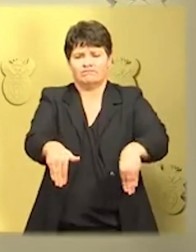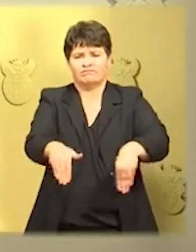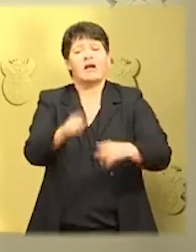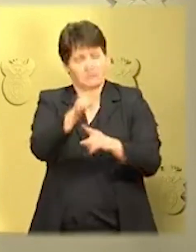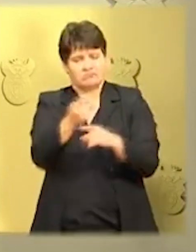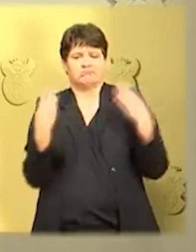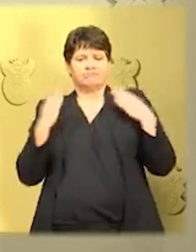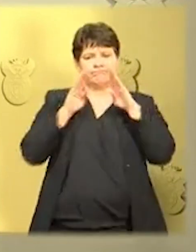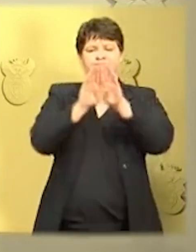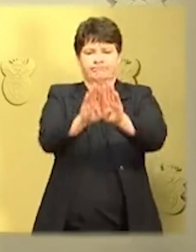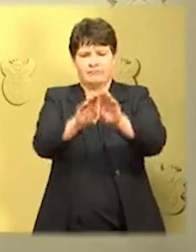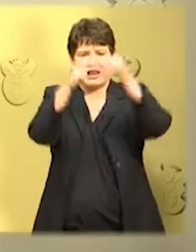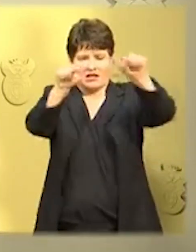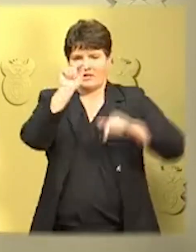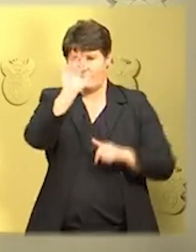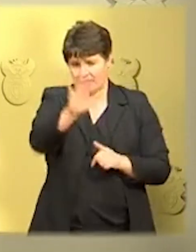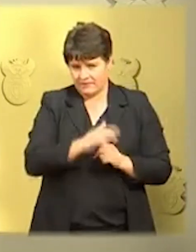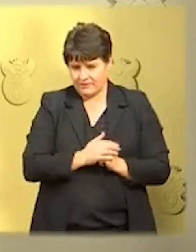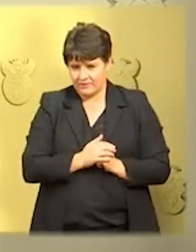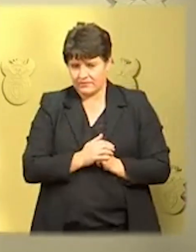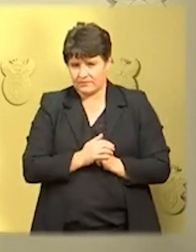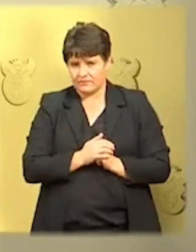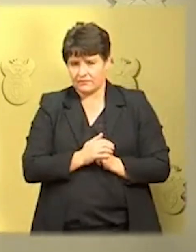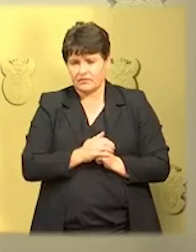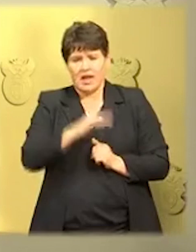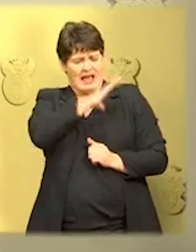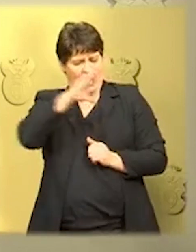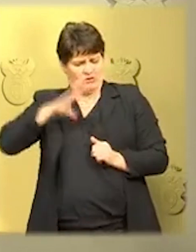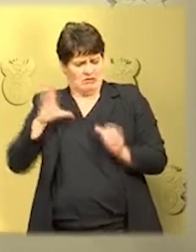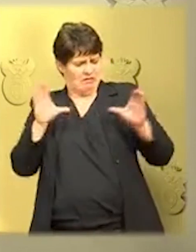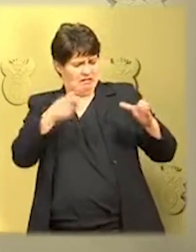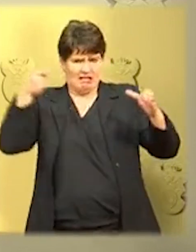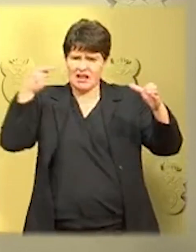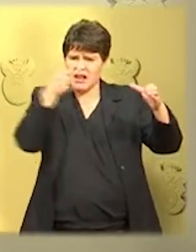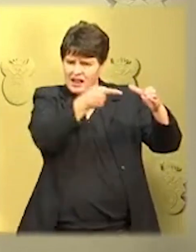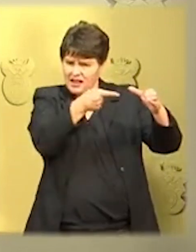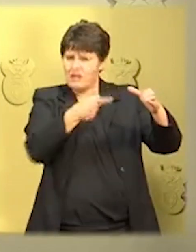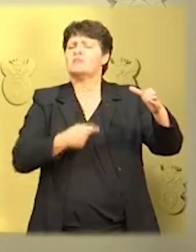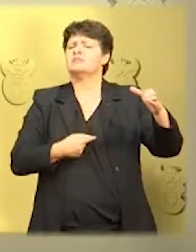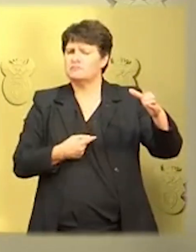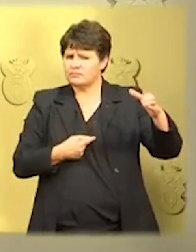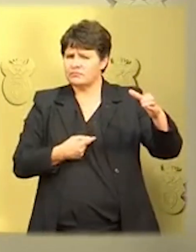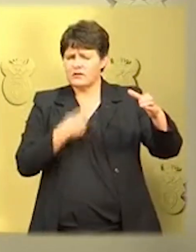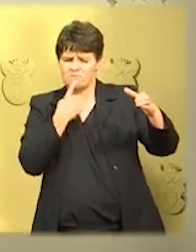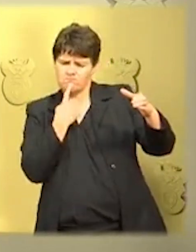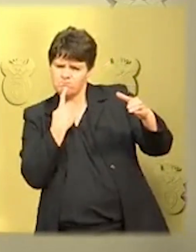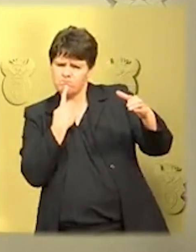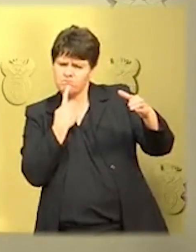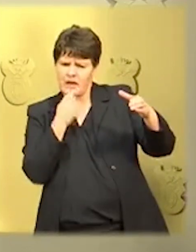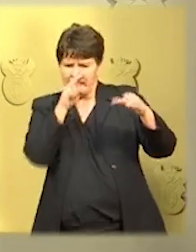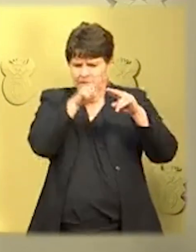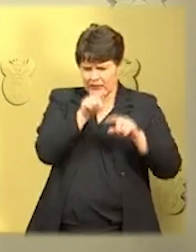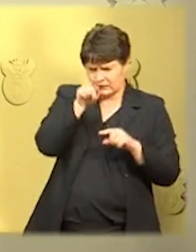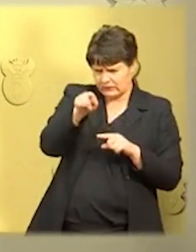The National Coronavirus Command Council will determine the level based on an